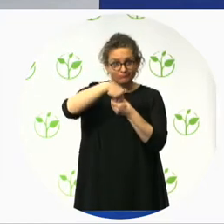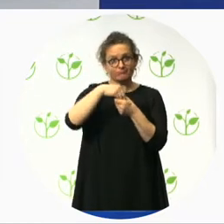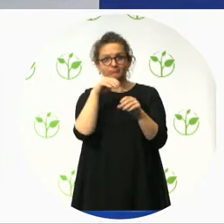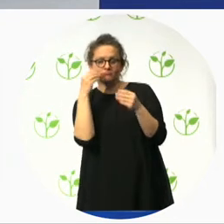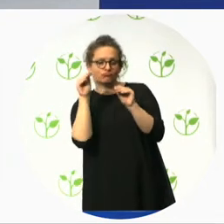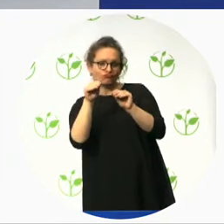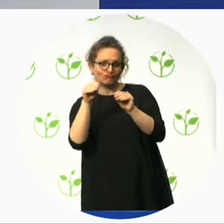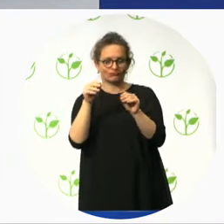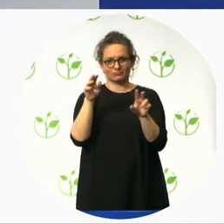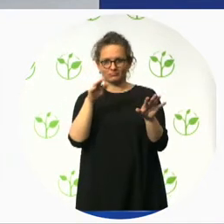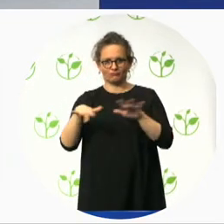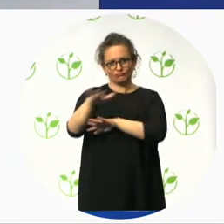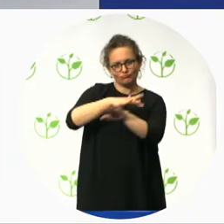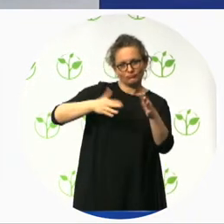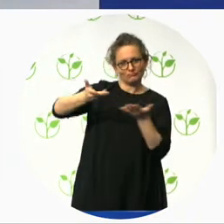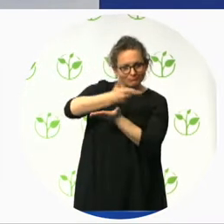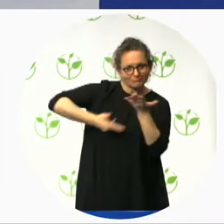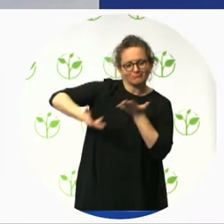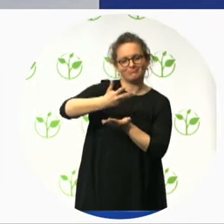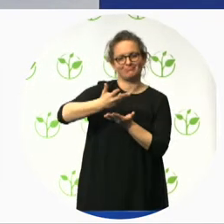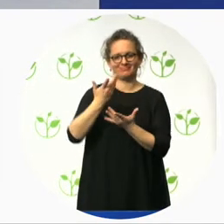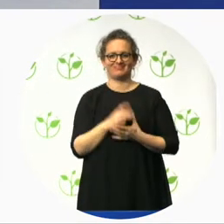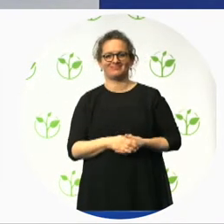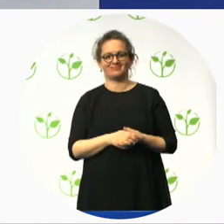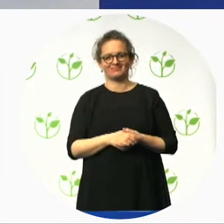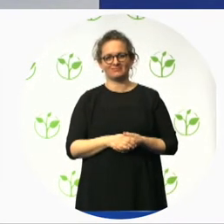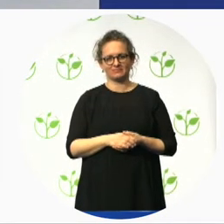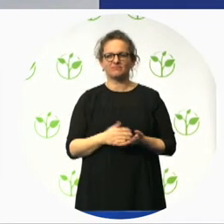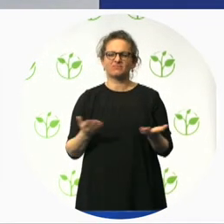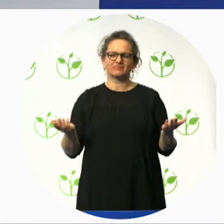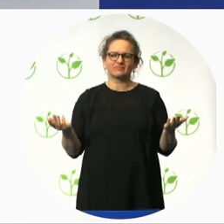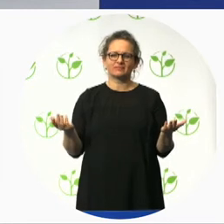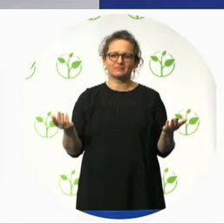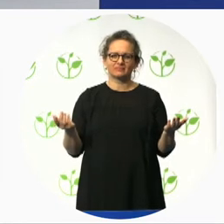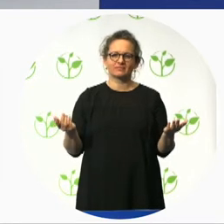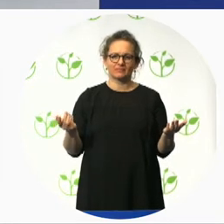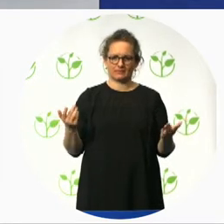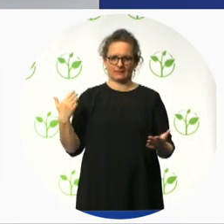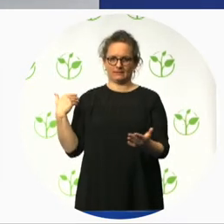spots available in the reviews that are taking place in early April thank you very much